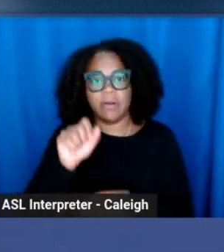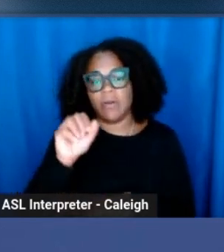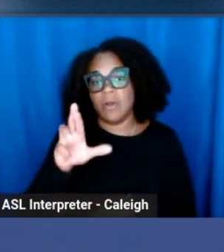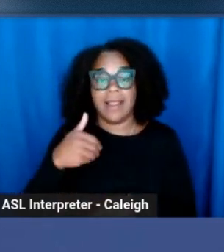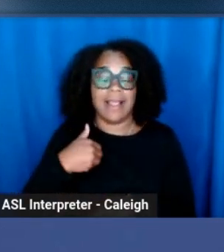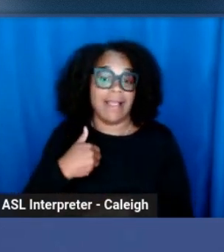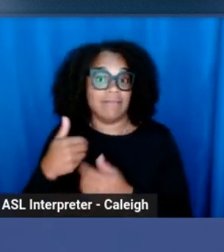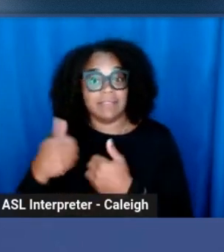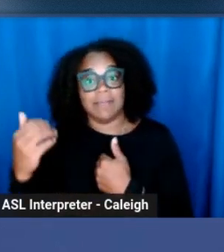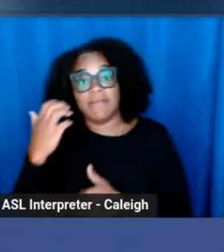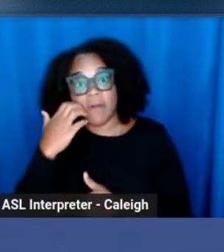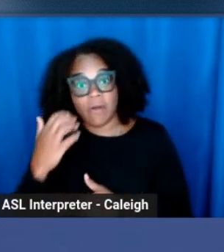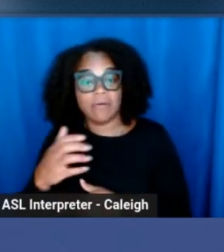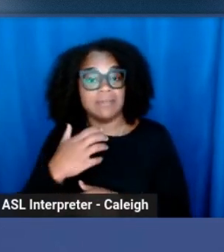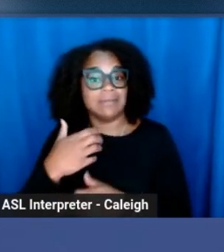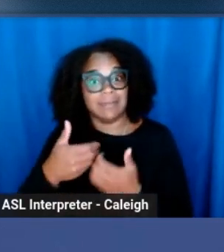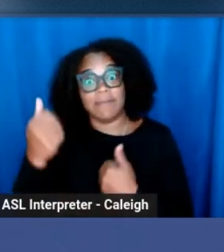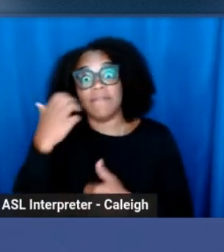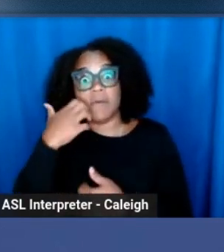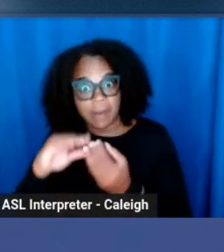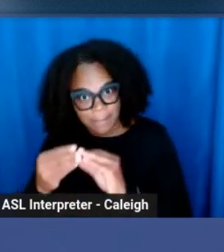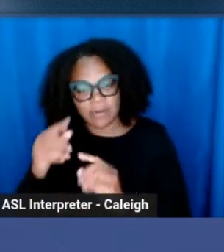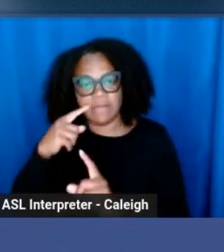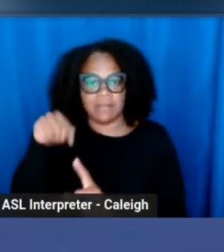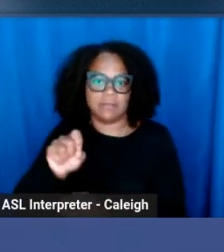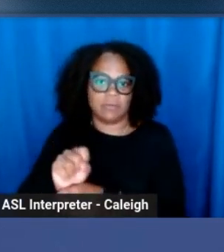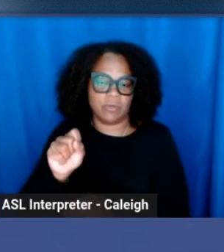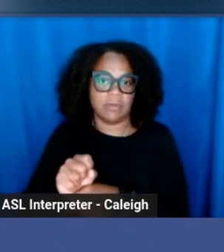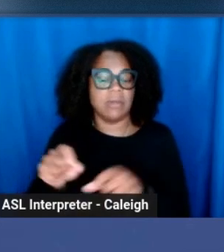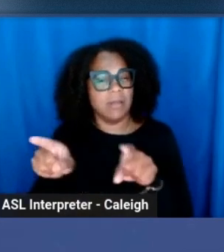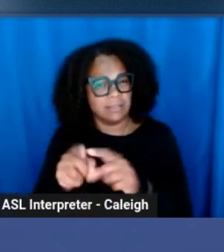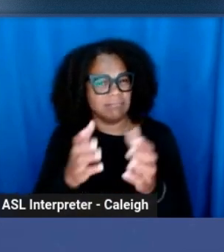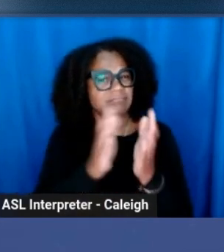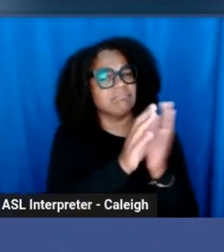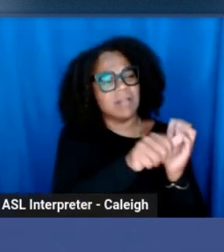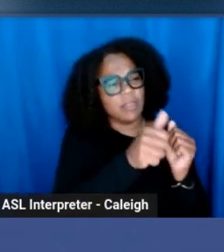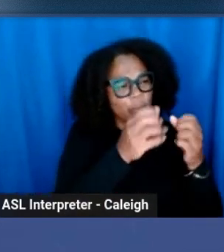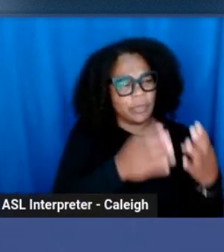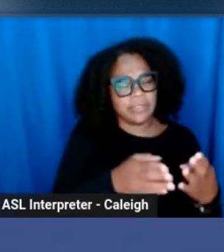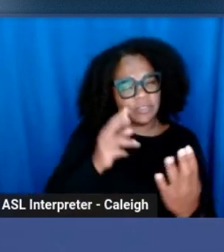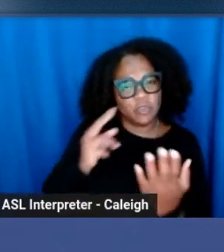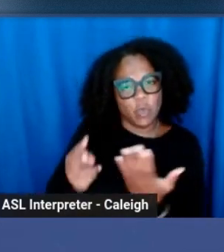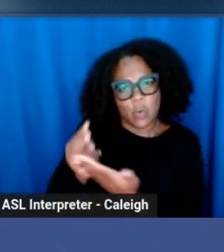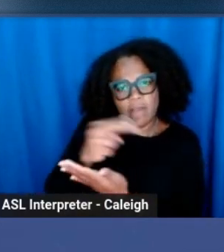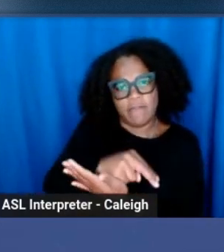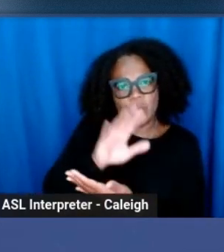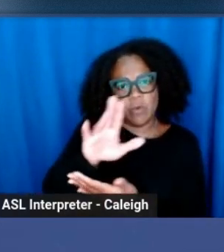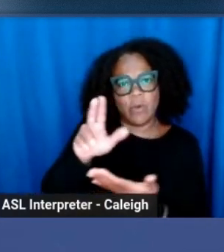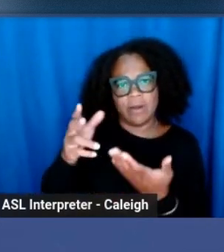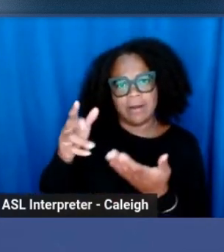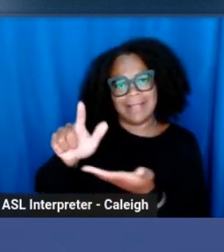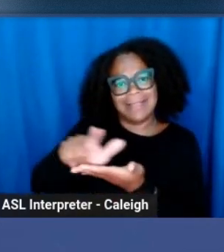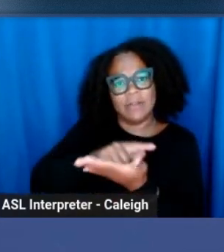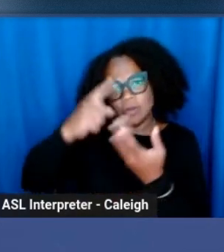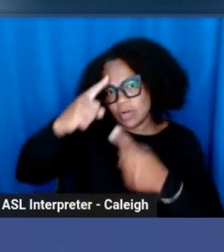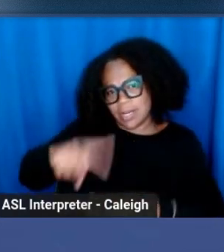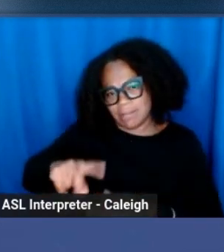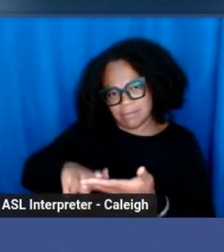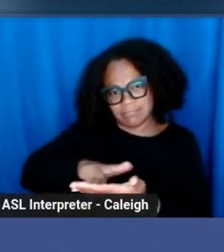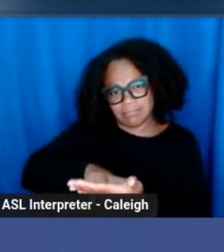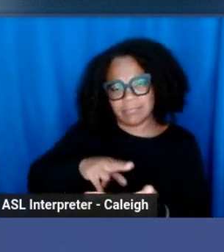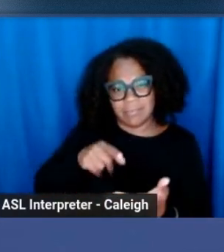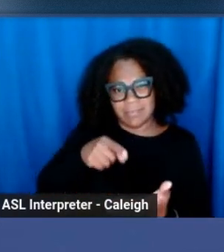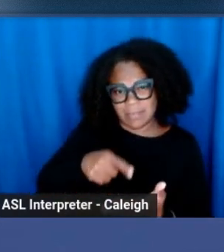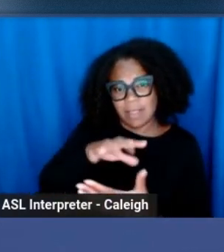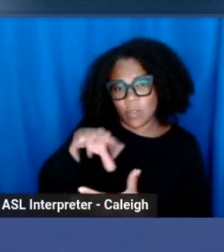for this. Also, make sure you have someone who can look over your legal agreements to make sure that the contracts have confidentiality